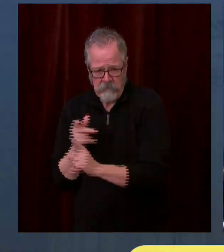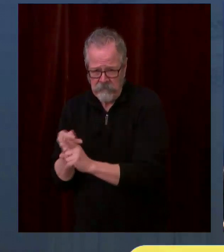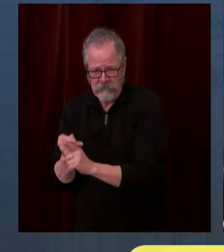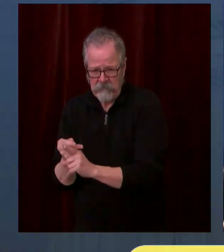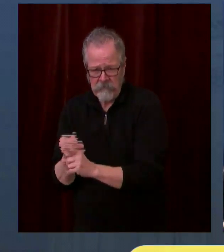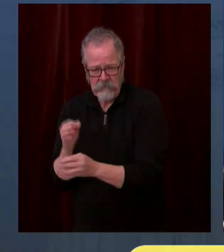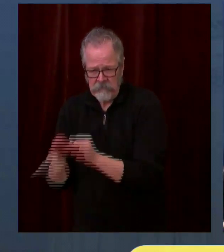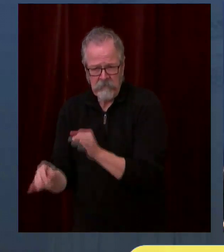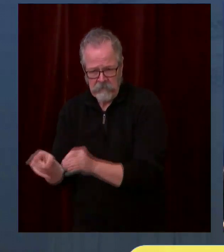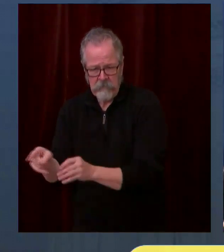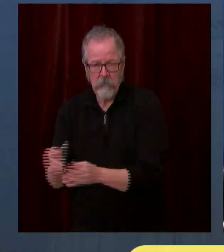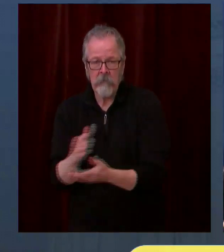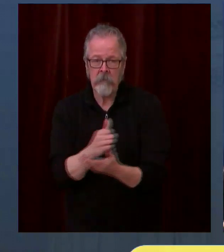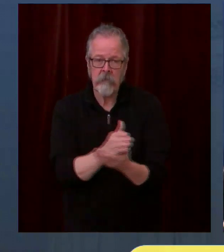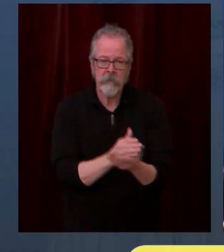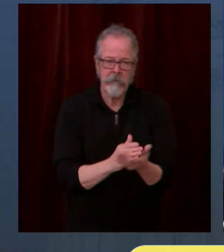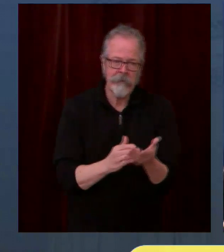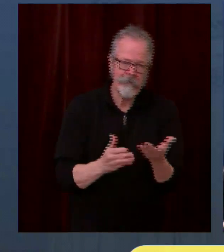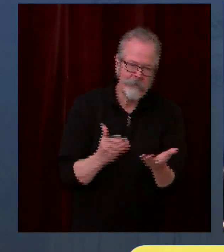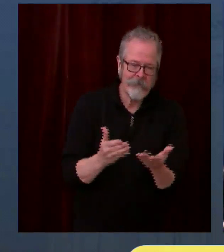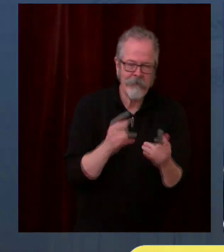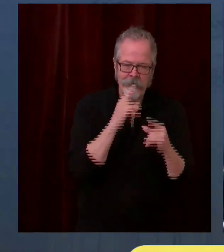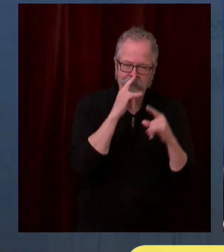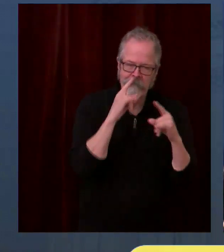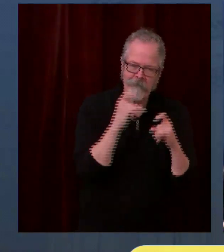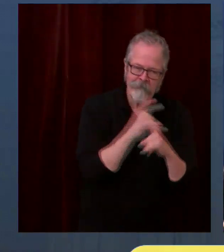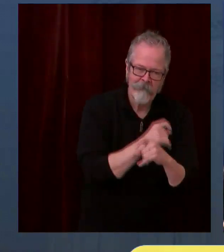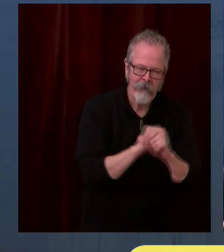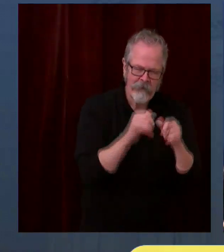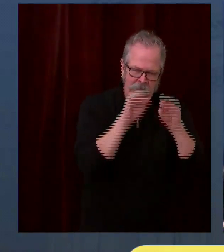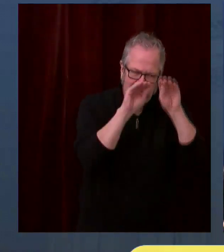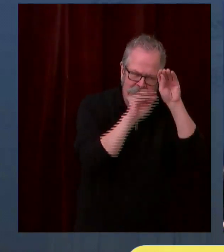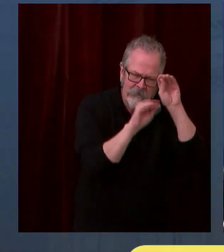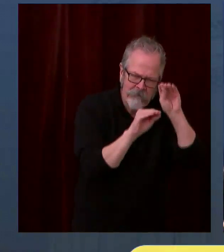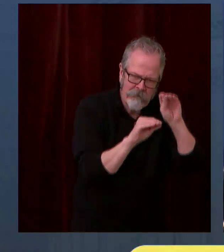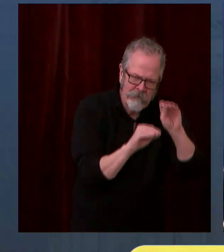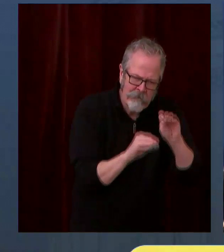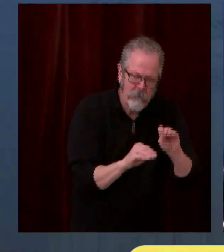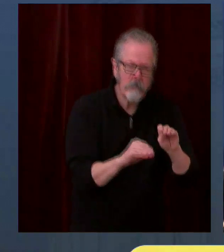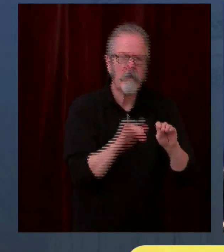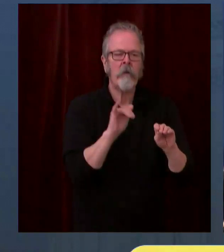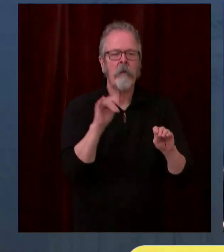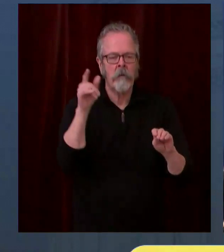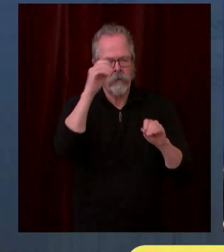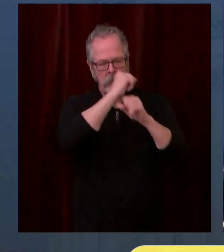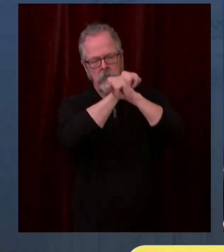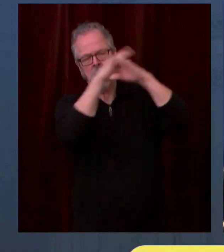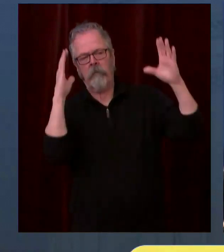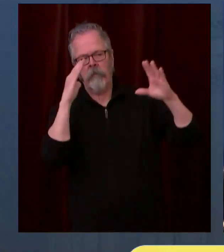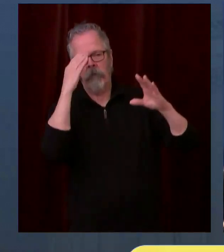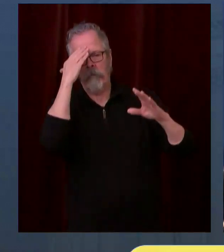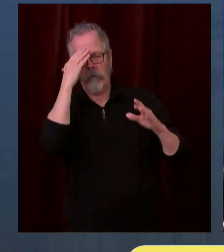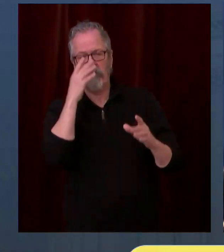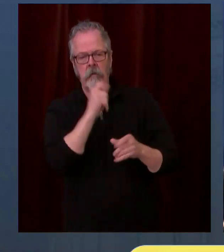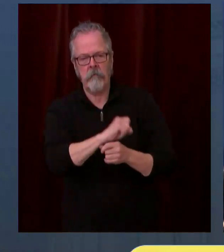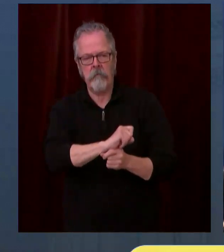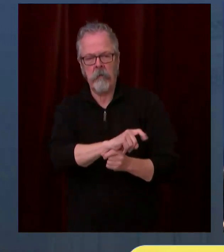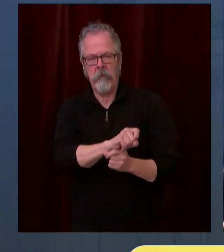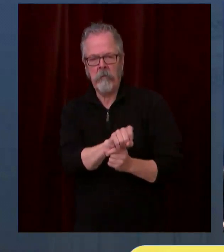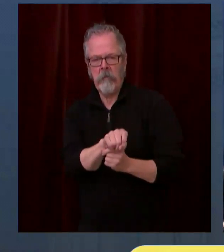The sixth, and you will describe that in the Phase Finder, they will give you the information as to where the dosages are